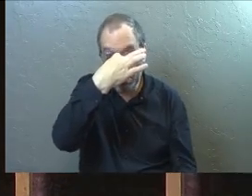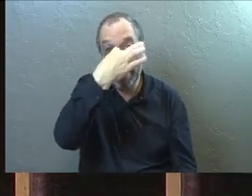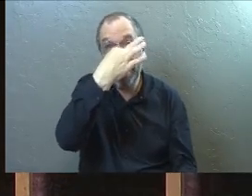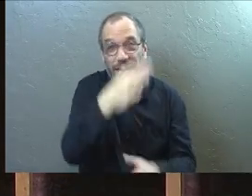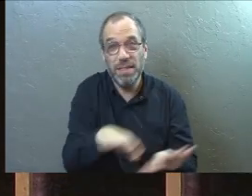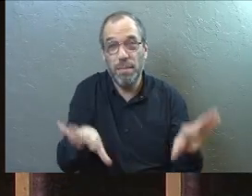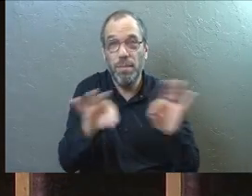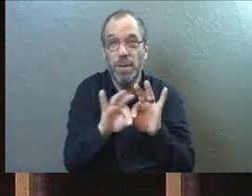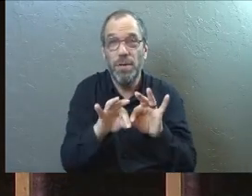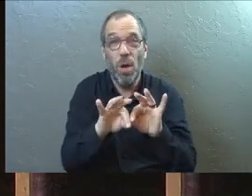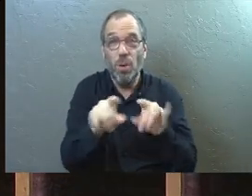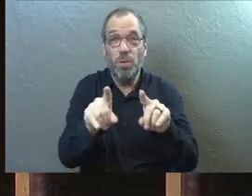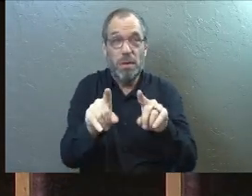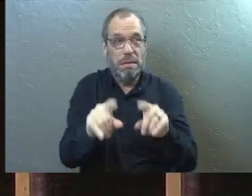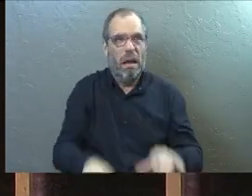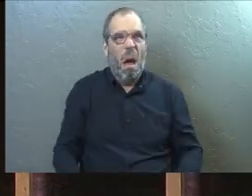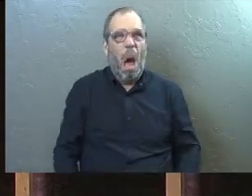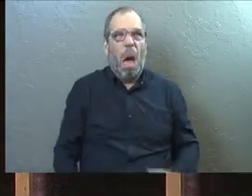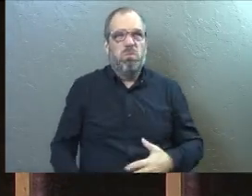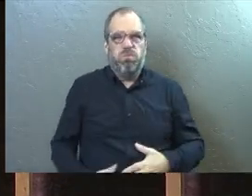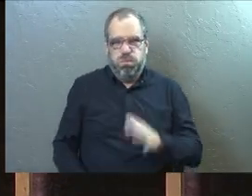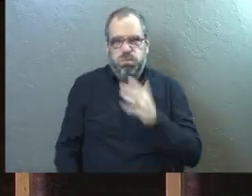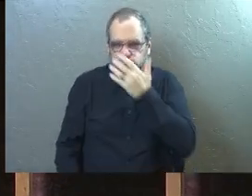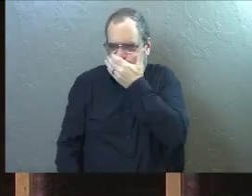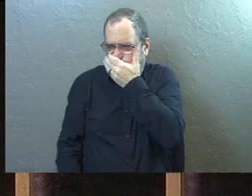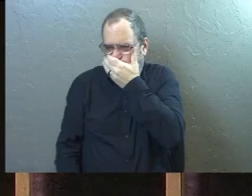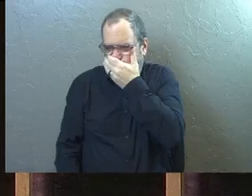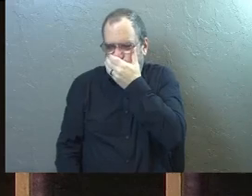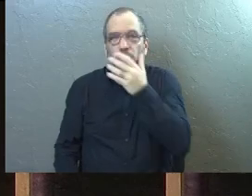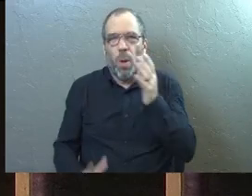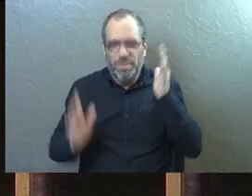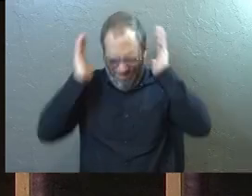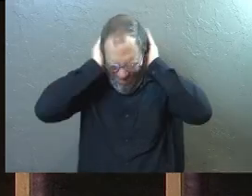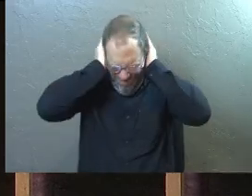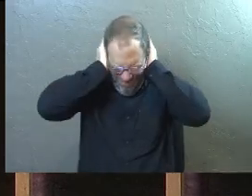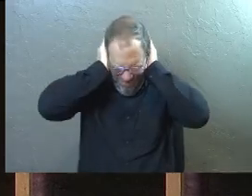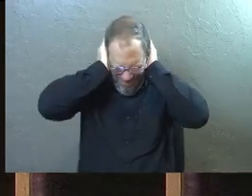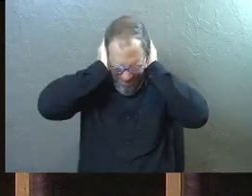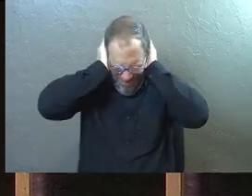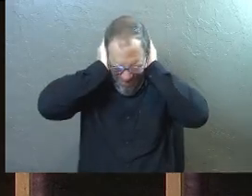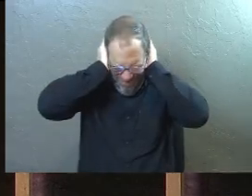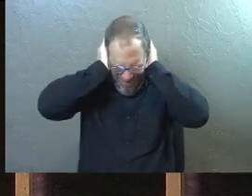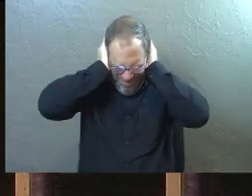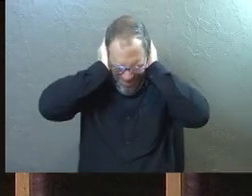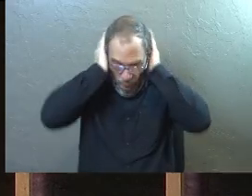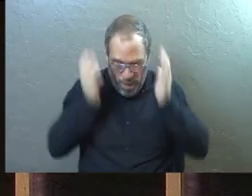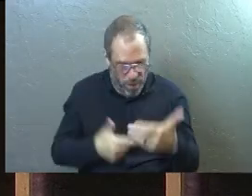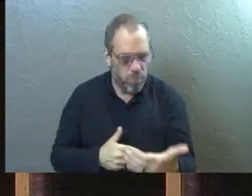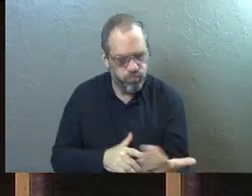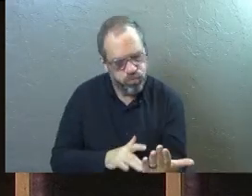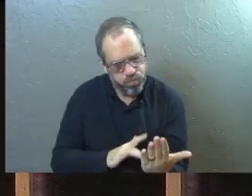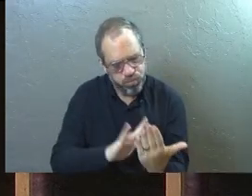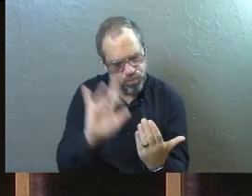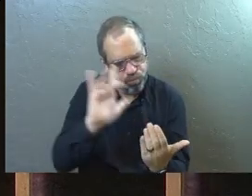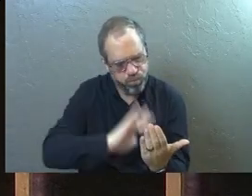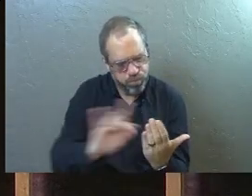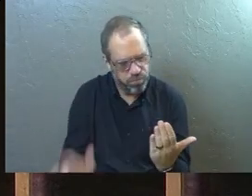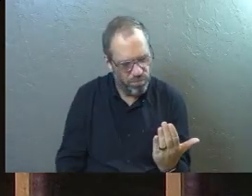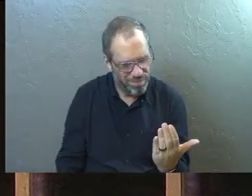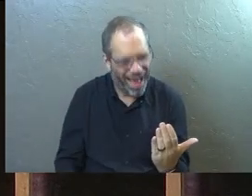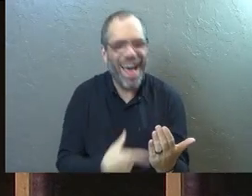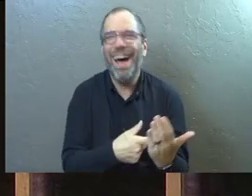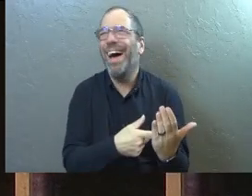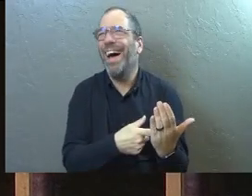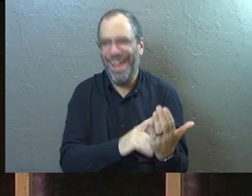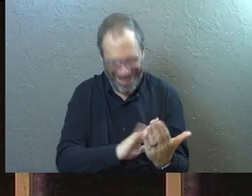It's important. So if this is not you and you're not so much into this, you just plug your ears and pull out your phone and, and surf the web during church. And